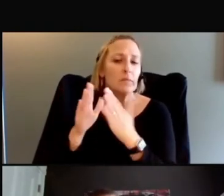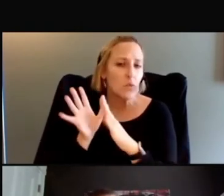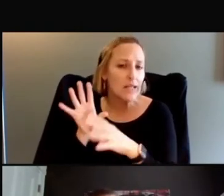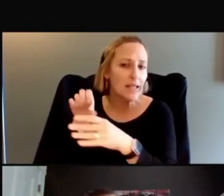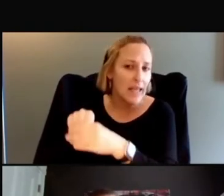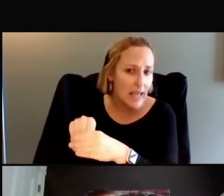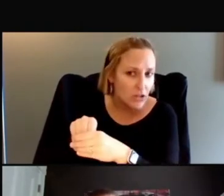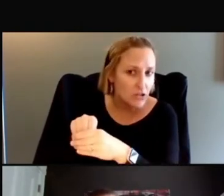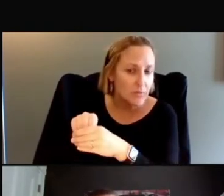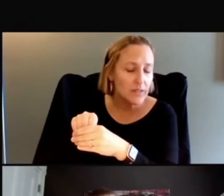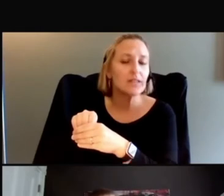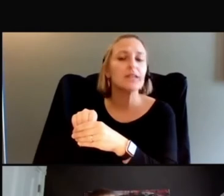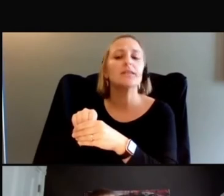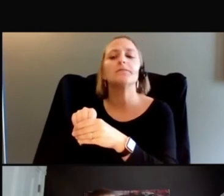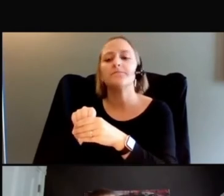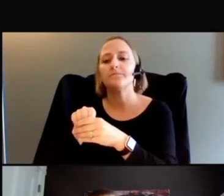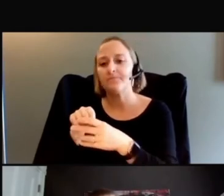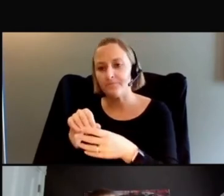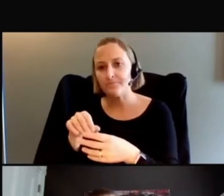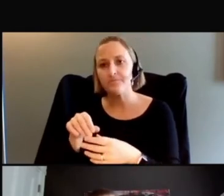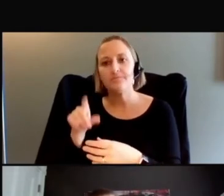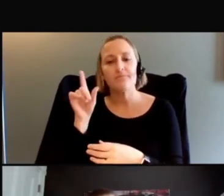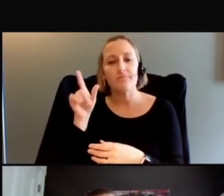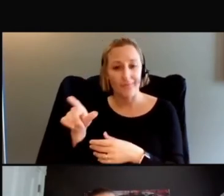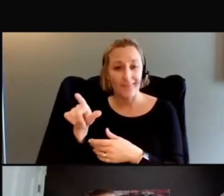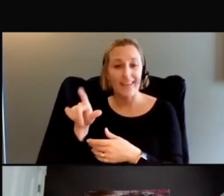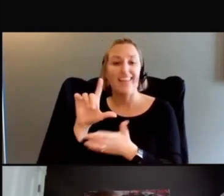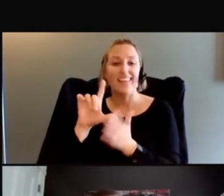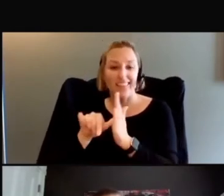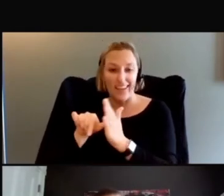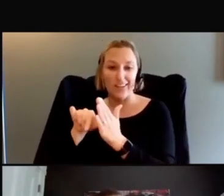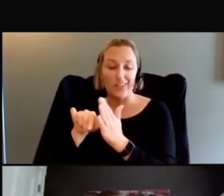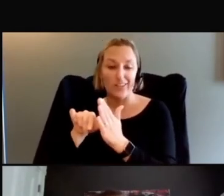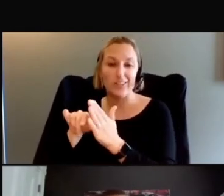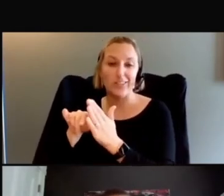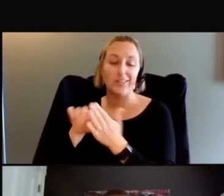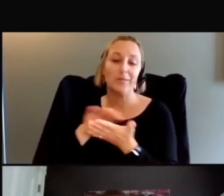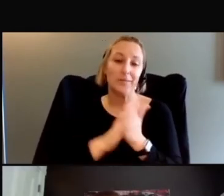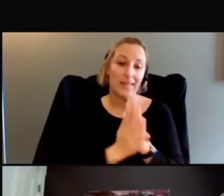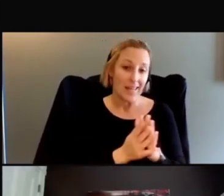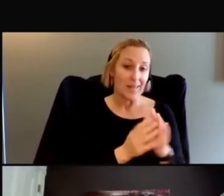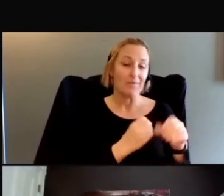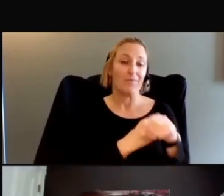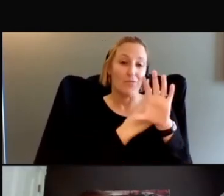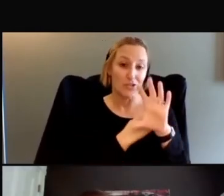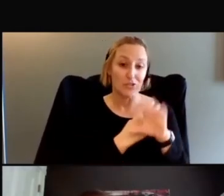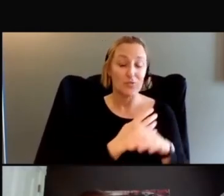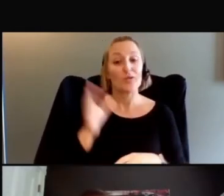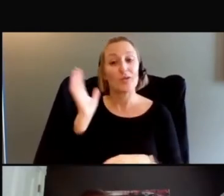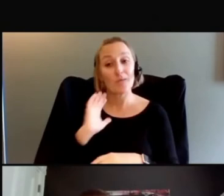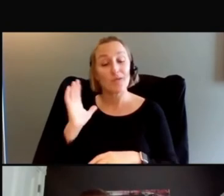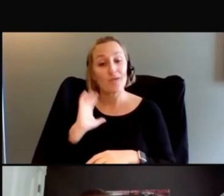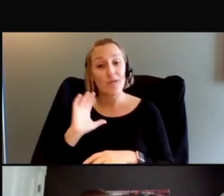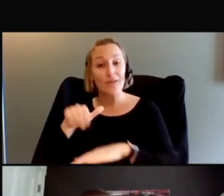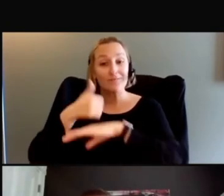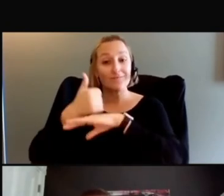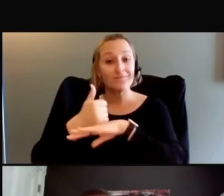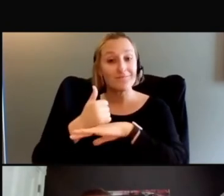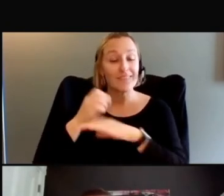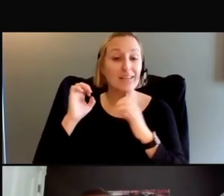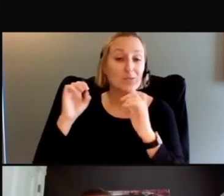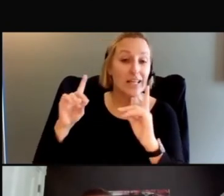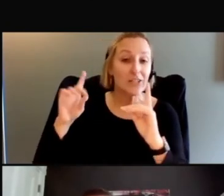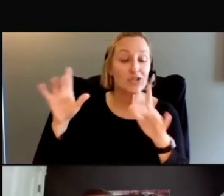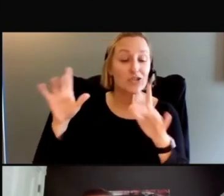were transitioned entirely 100% to be virtual. You know, so instead of holding educational events and in local